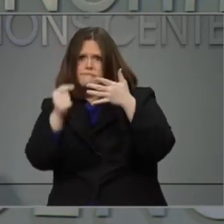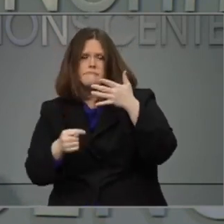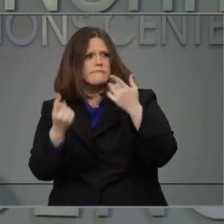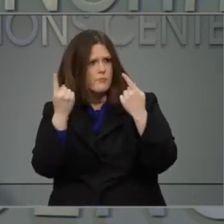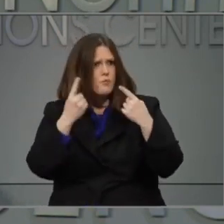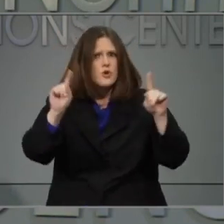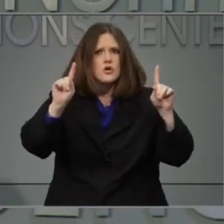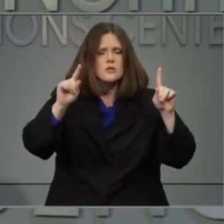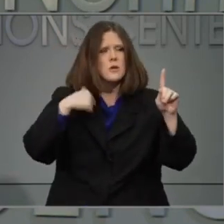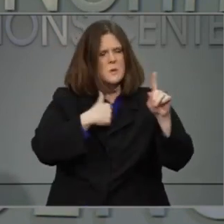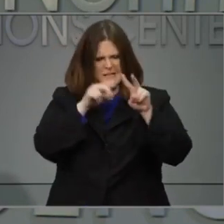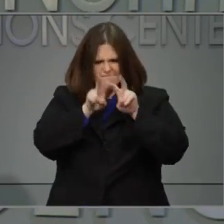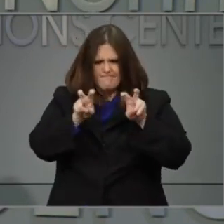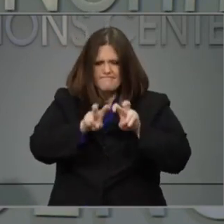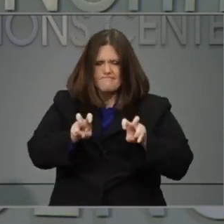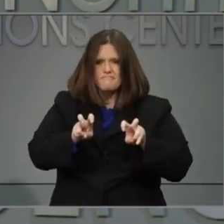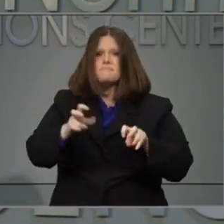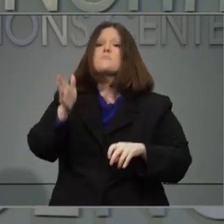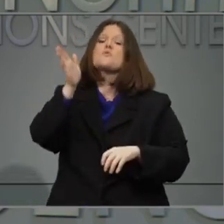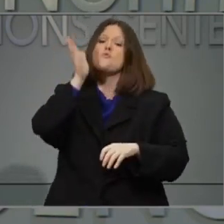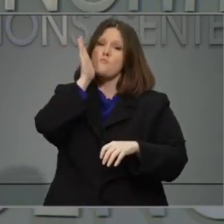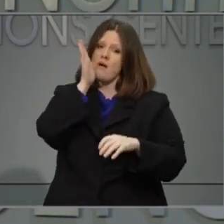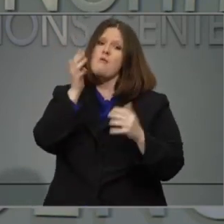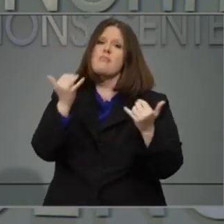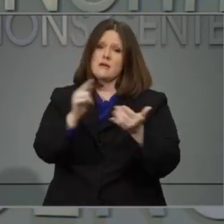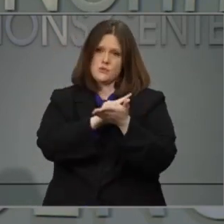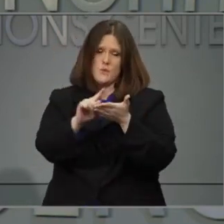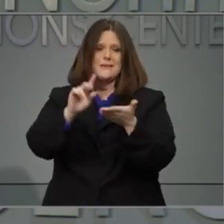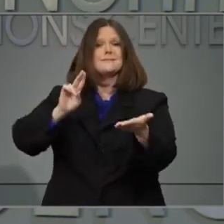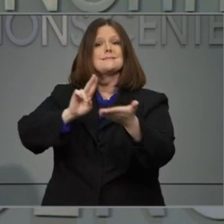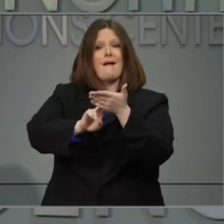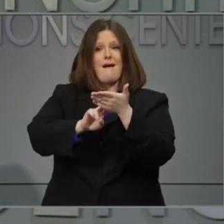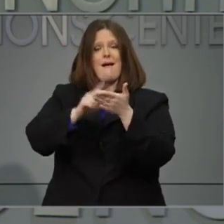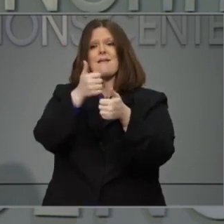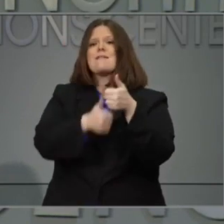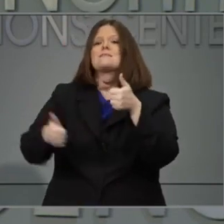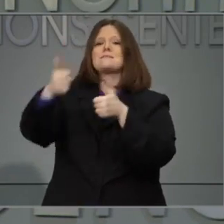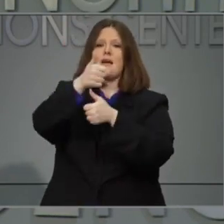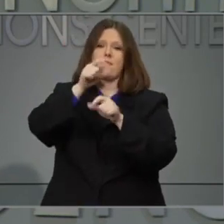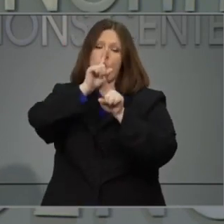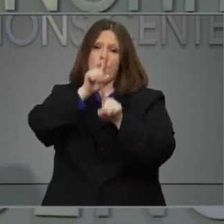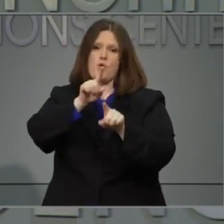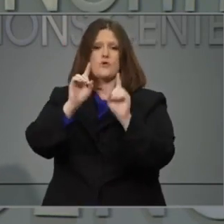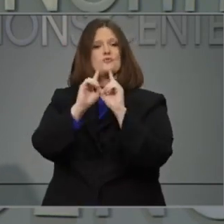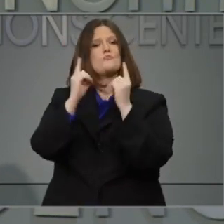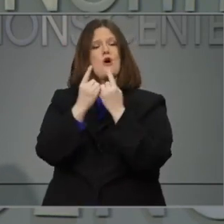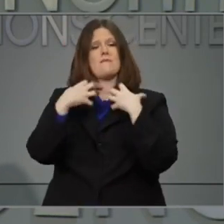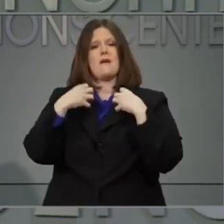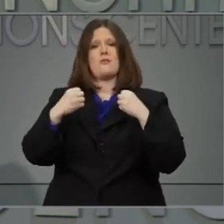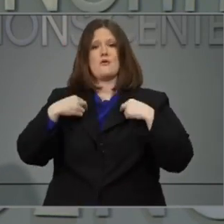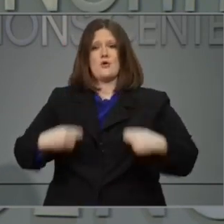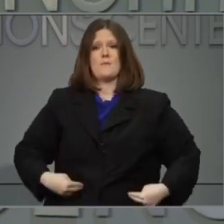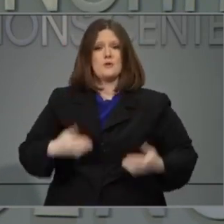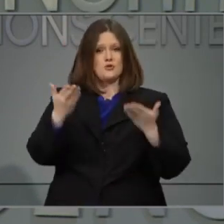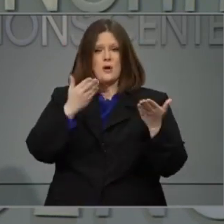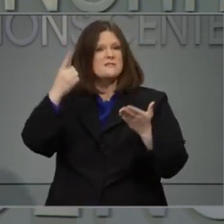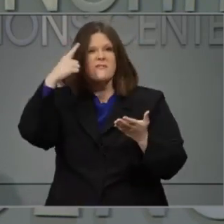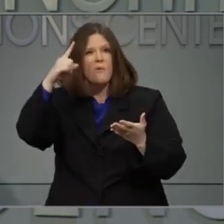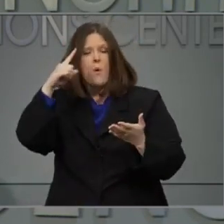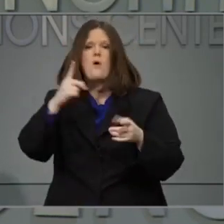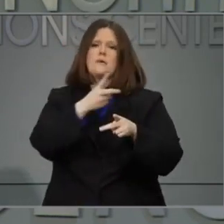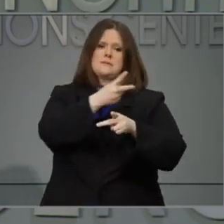I expect to sign an executive order this week for our Department of Health and Human Services to help fast-track childcare